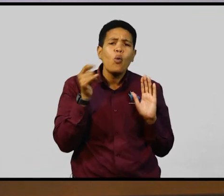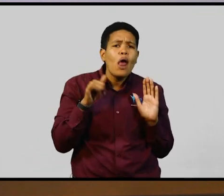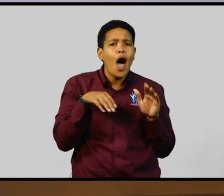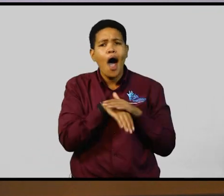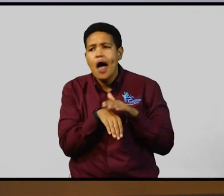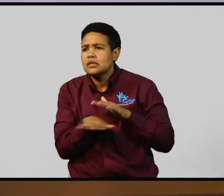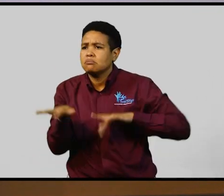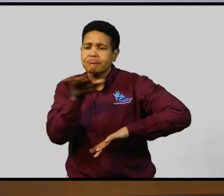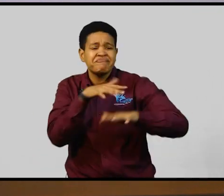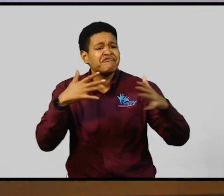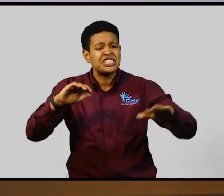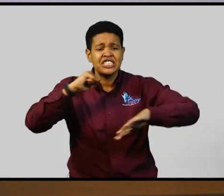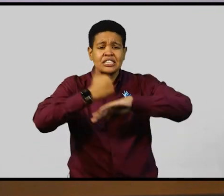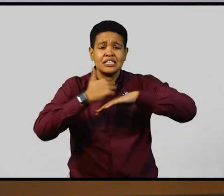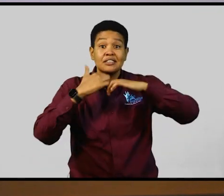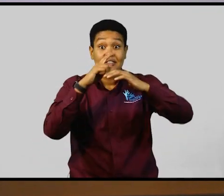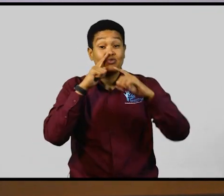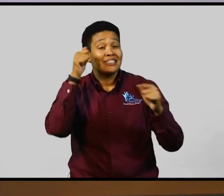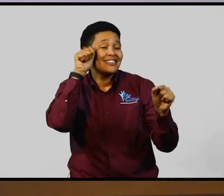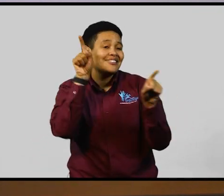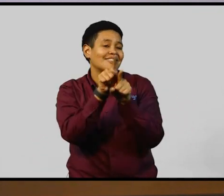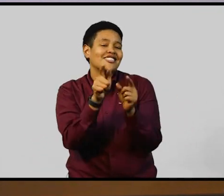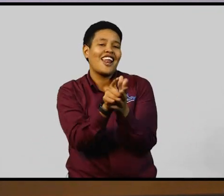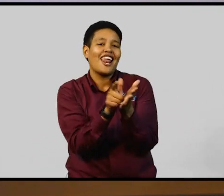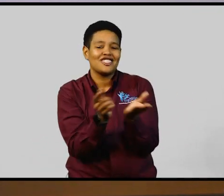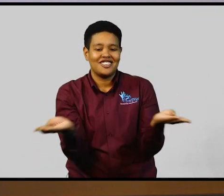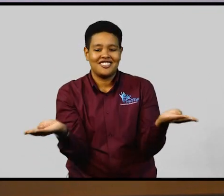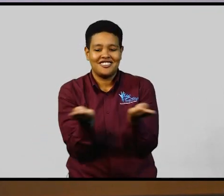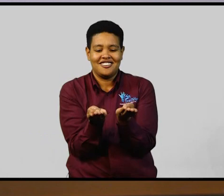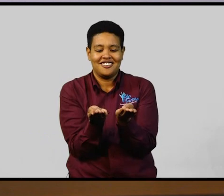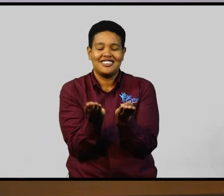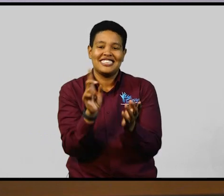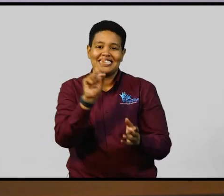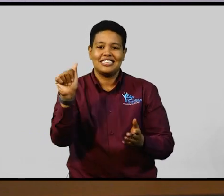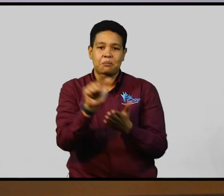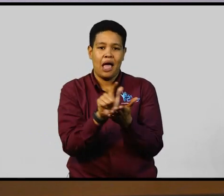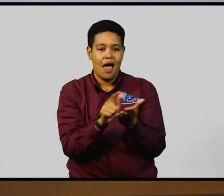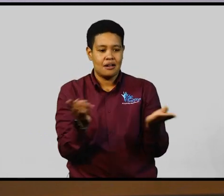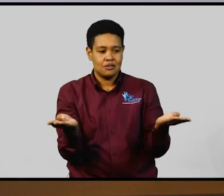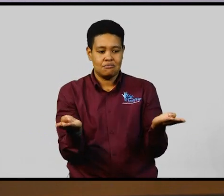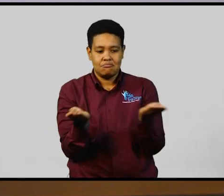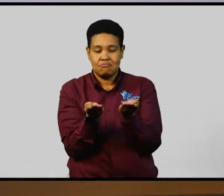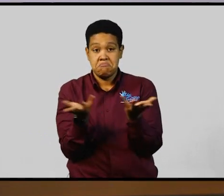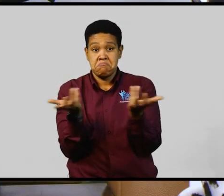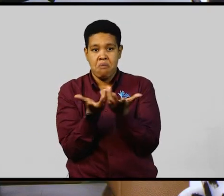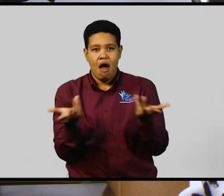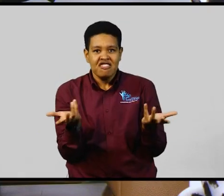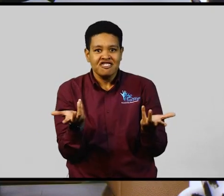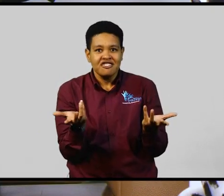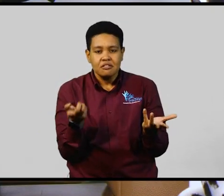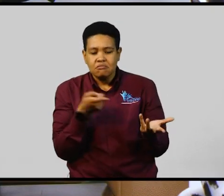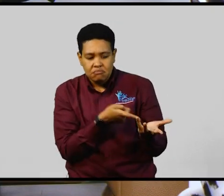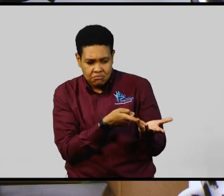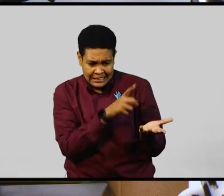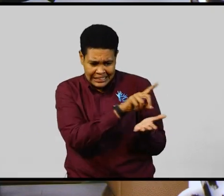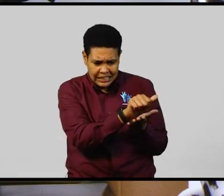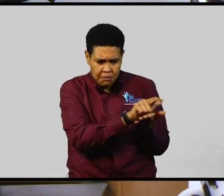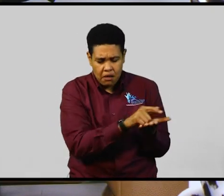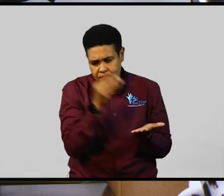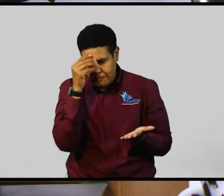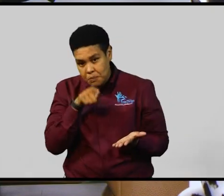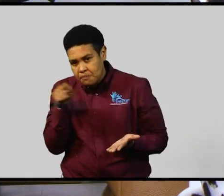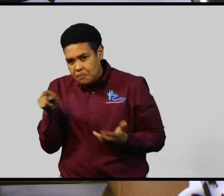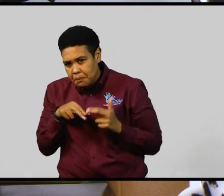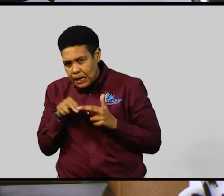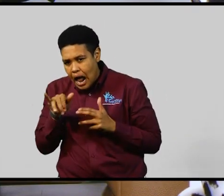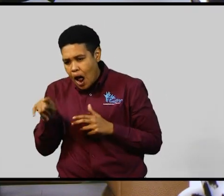is a sister legislation to the disabilities act. And so those mechanisms,